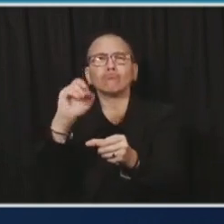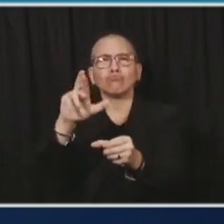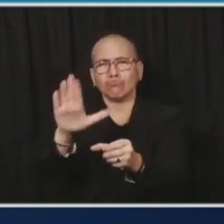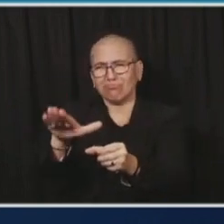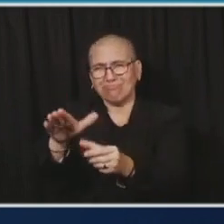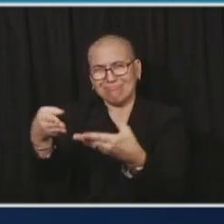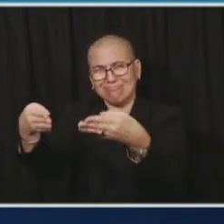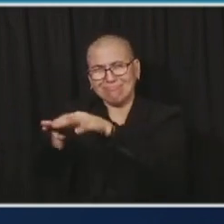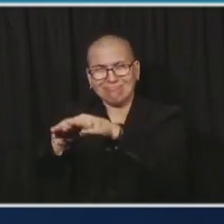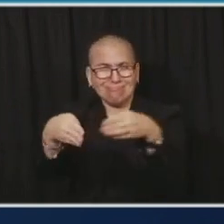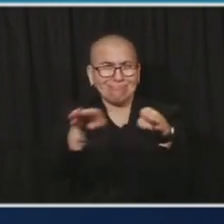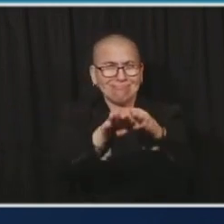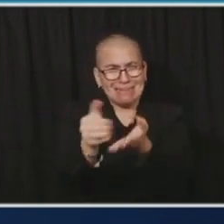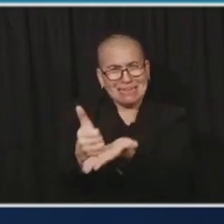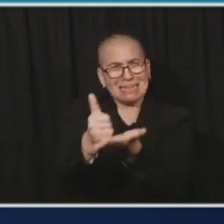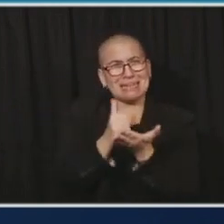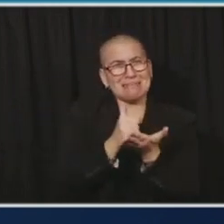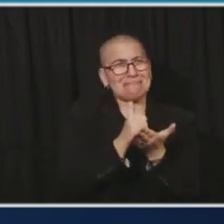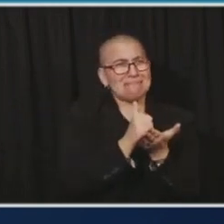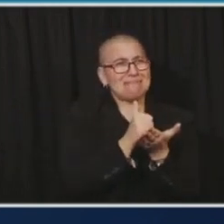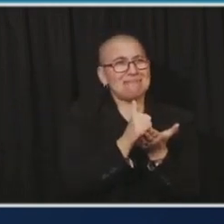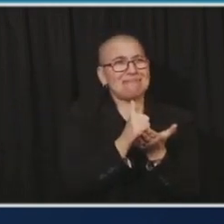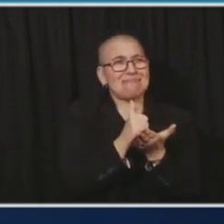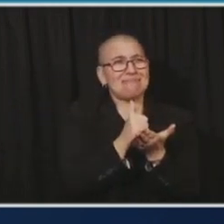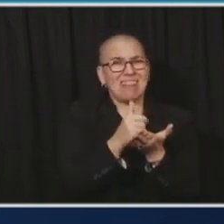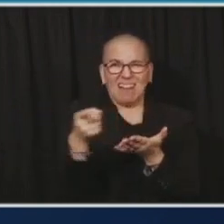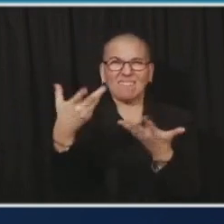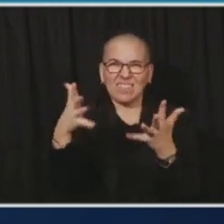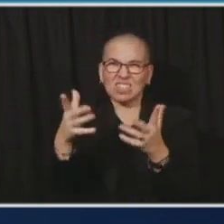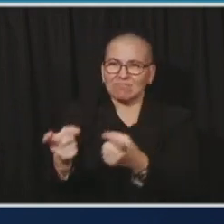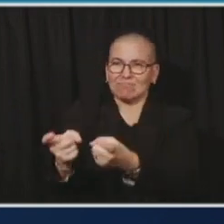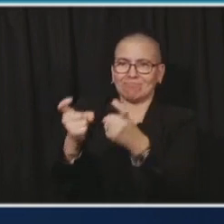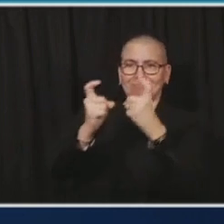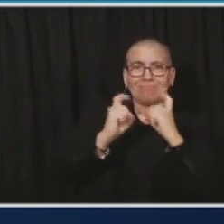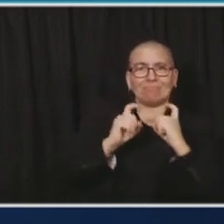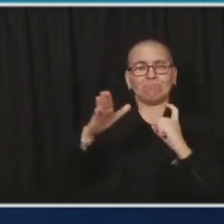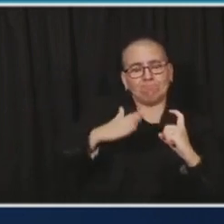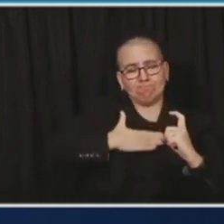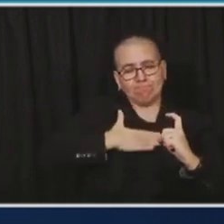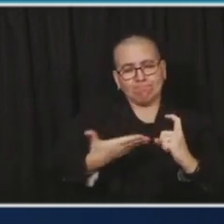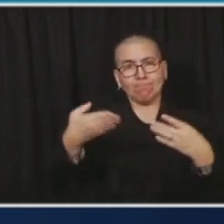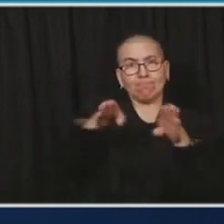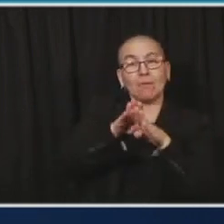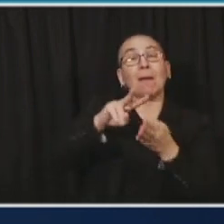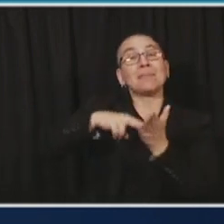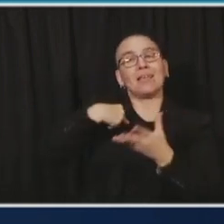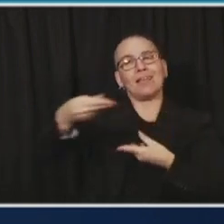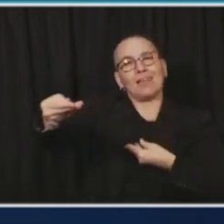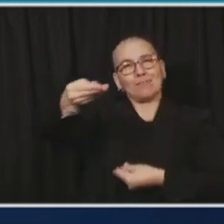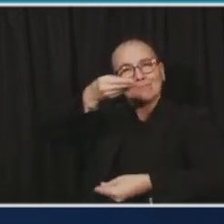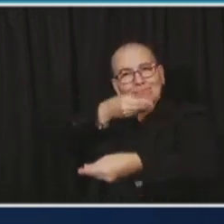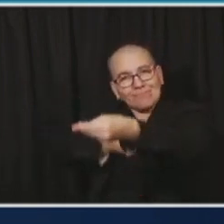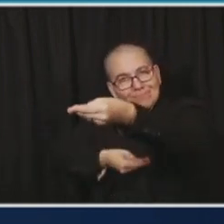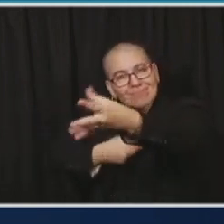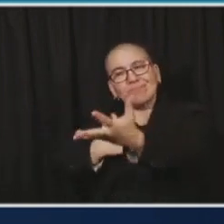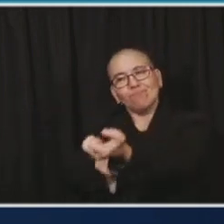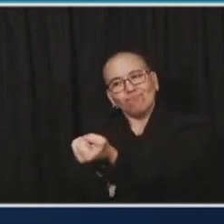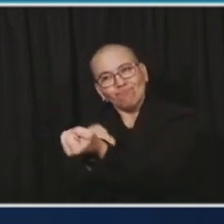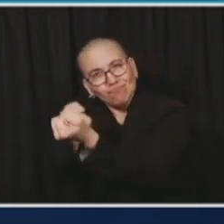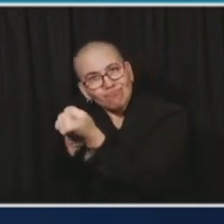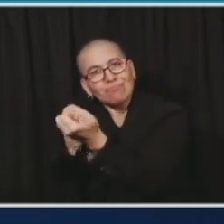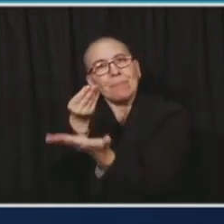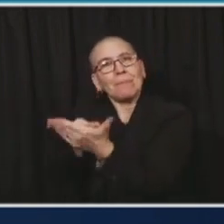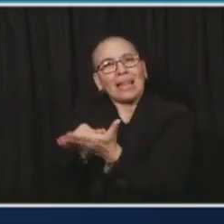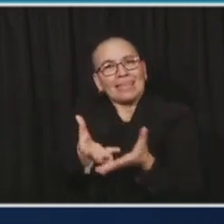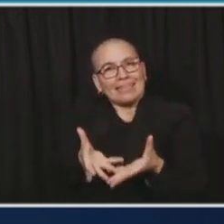with the aid necessary to allow them to do that financially. And one of the things that I want to give a big thank you to the folks in the legislature and the